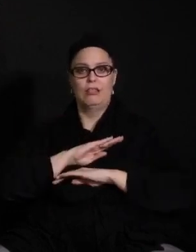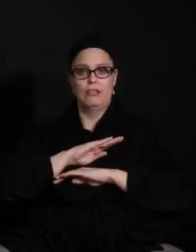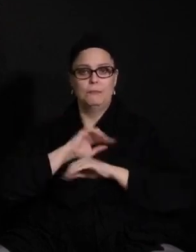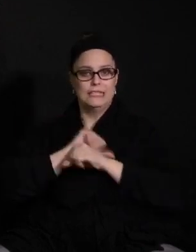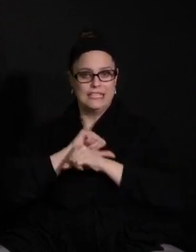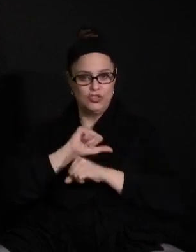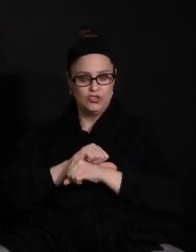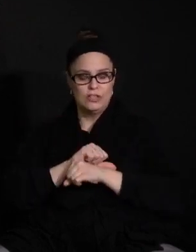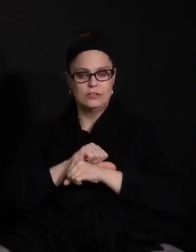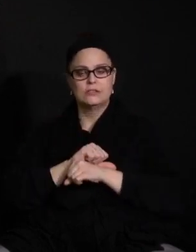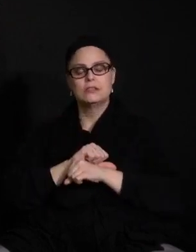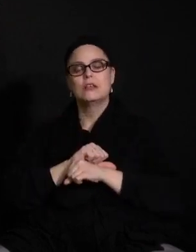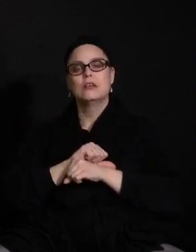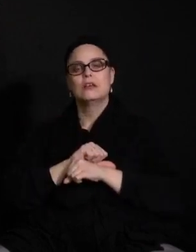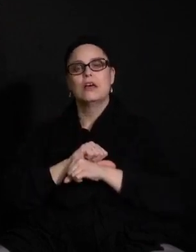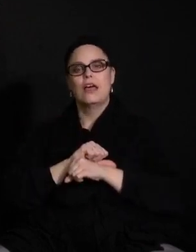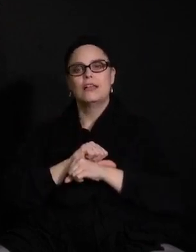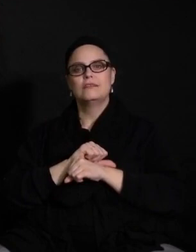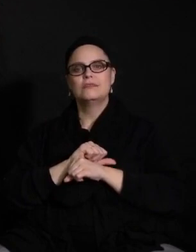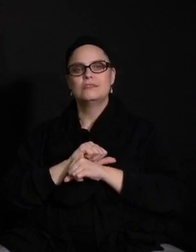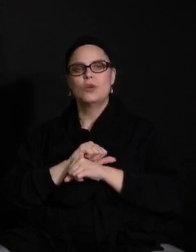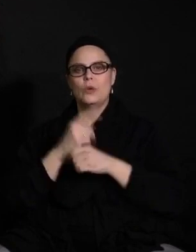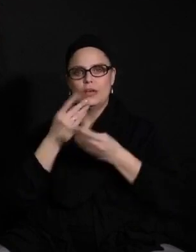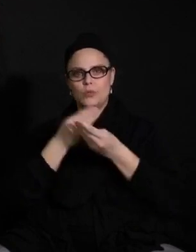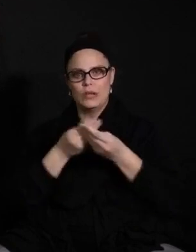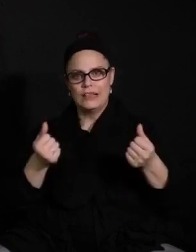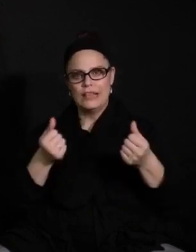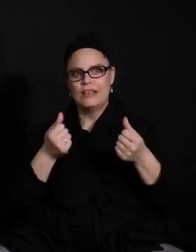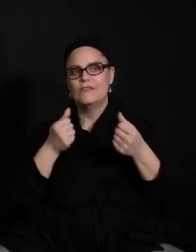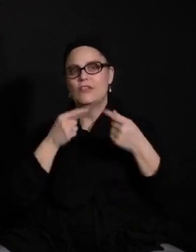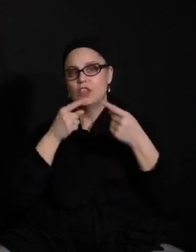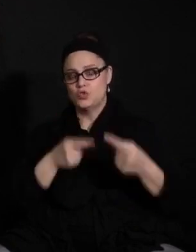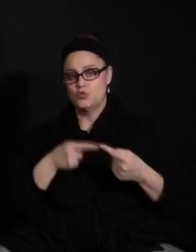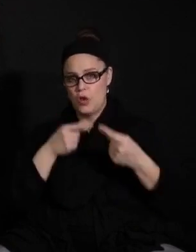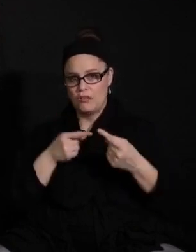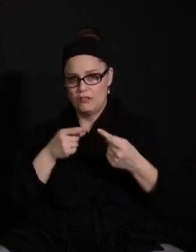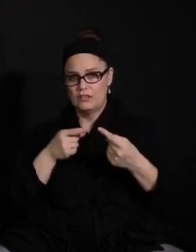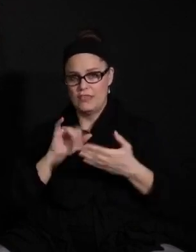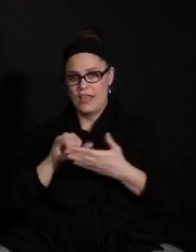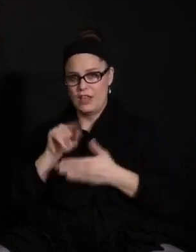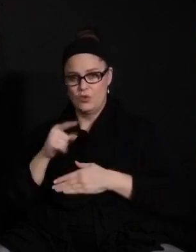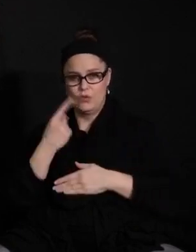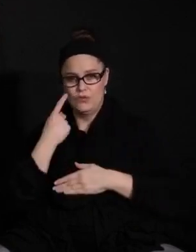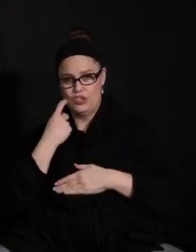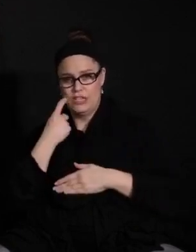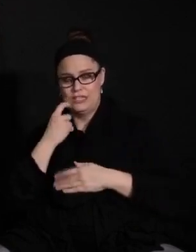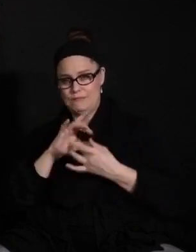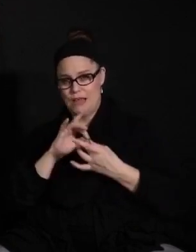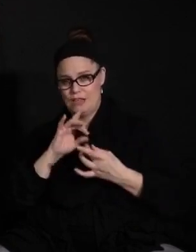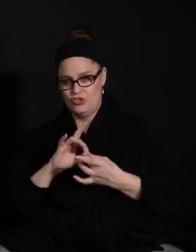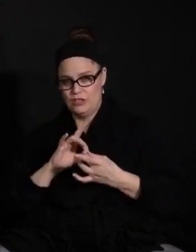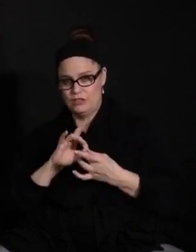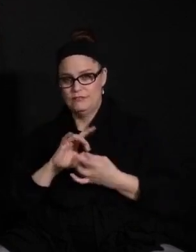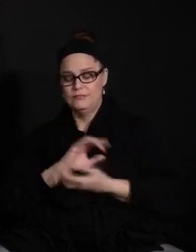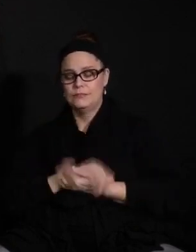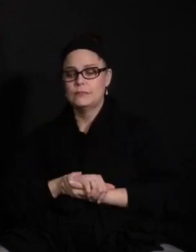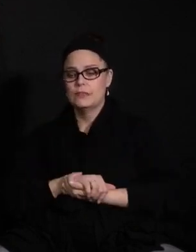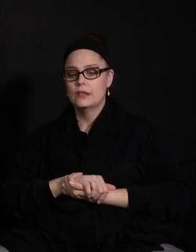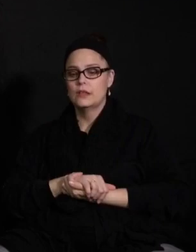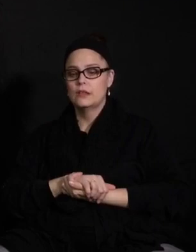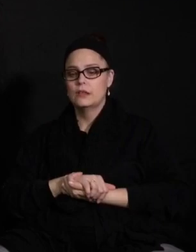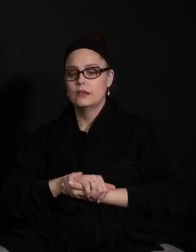difficulties that you mentioned in your question. And I'll maybe turn it over to Assistant Superintendent Dowd to answer the others.